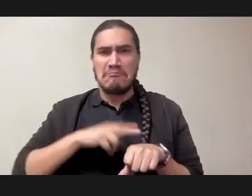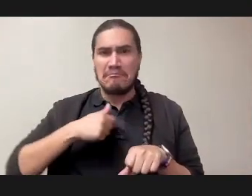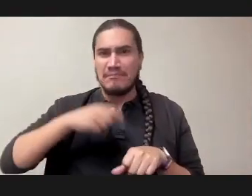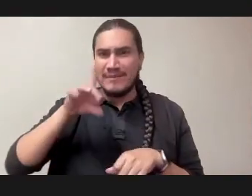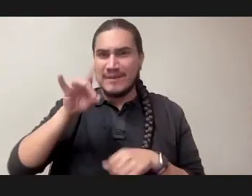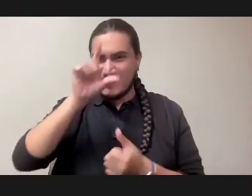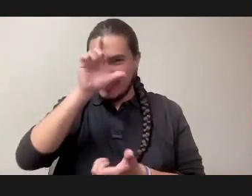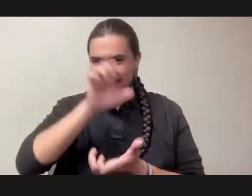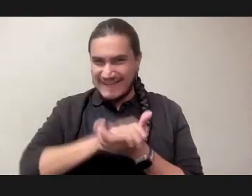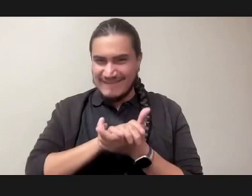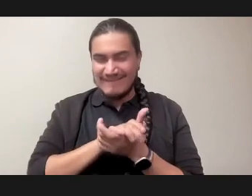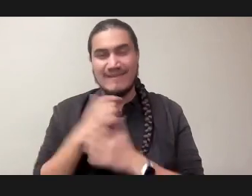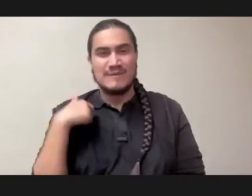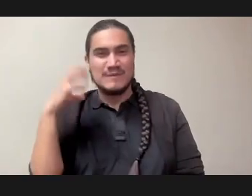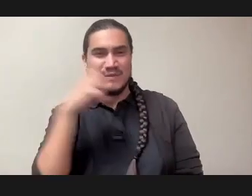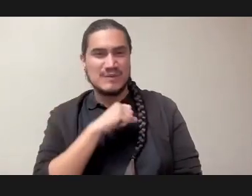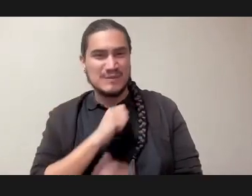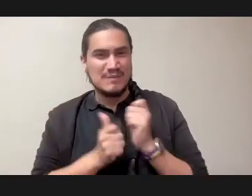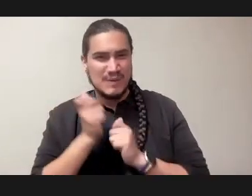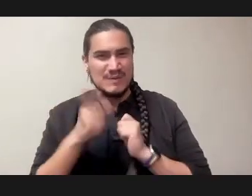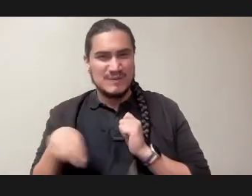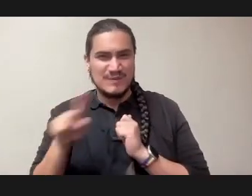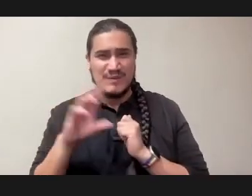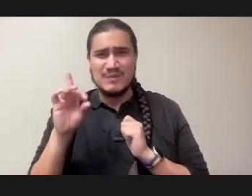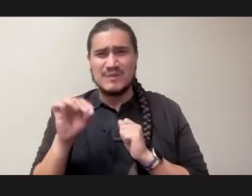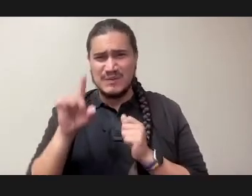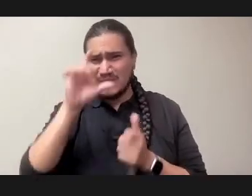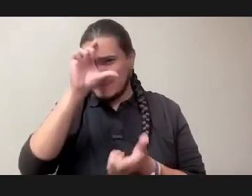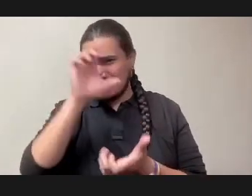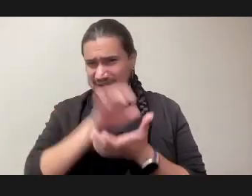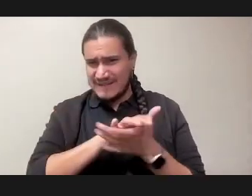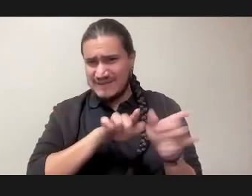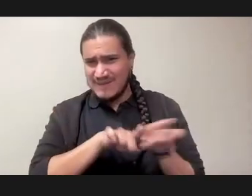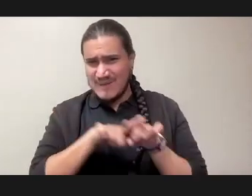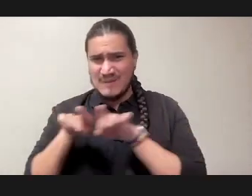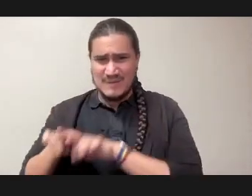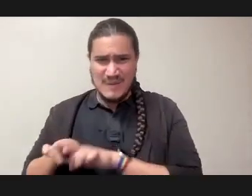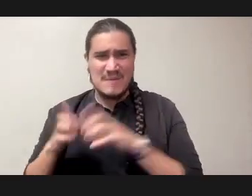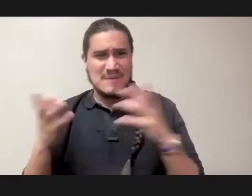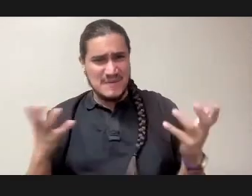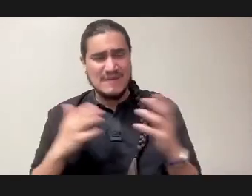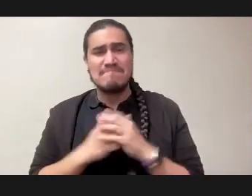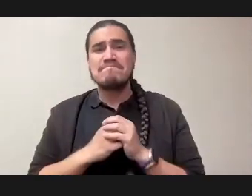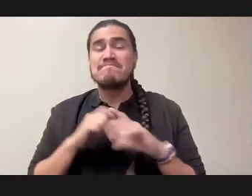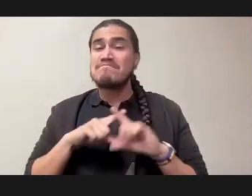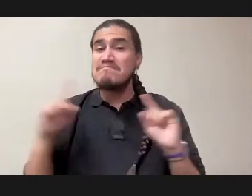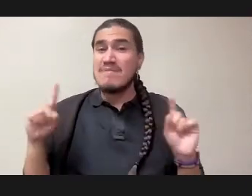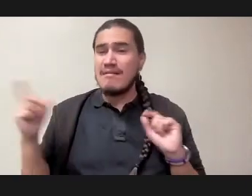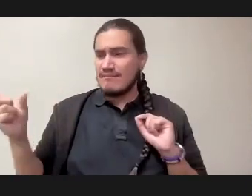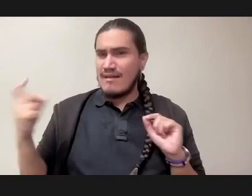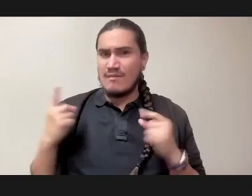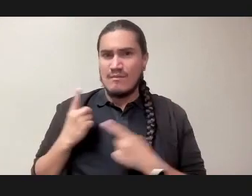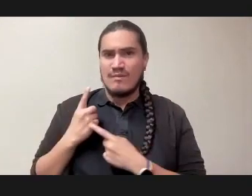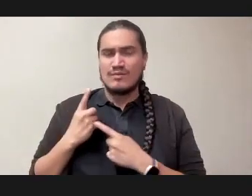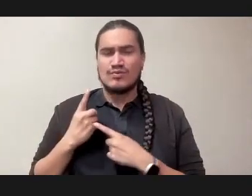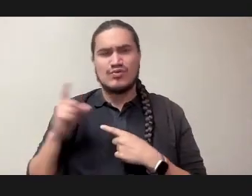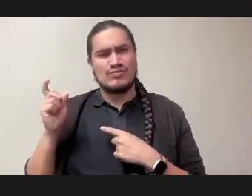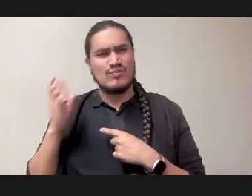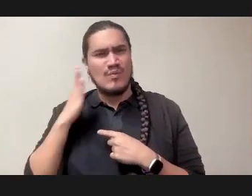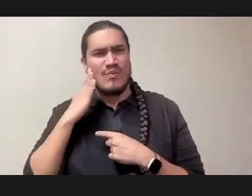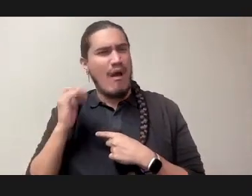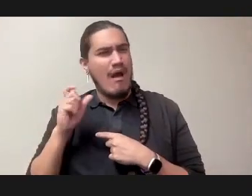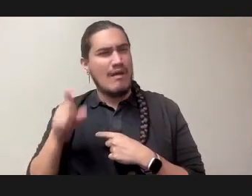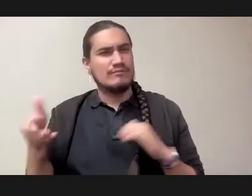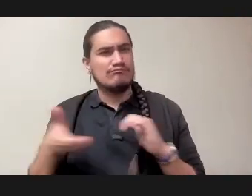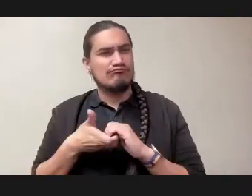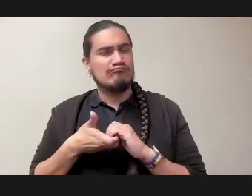assuming most of you all believe in this too, right? Y'all with me there? Right, but the question, and I think, you know, many of us in a